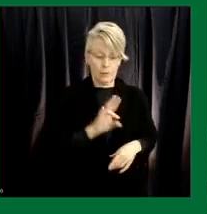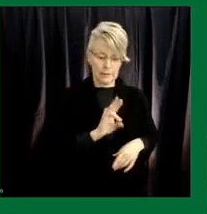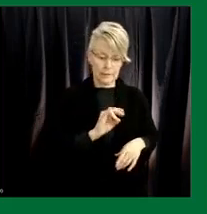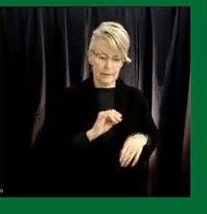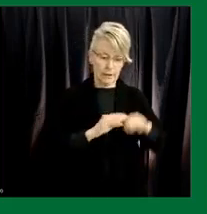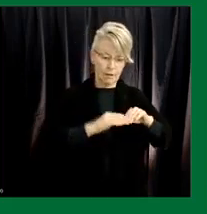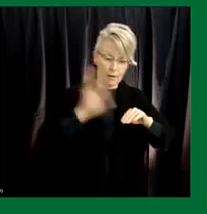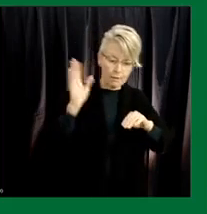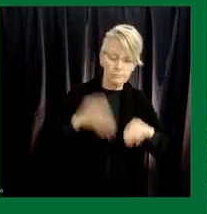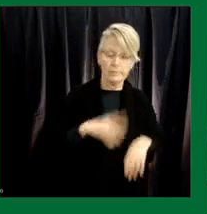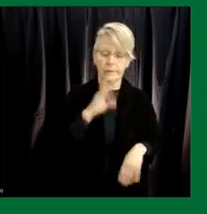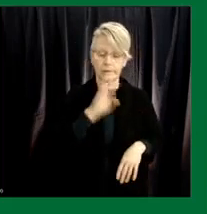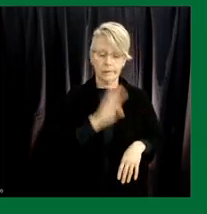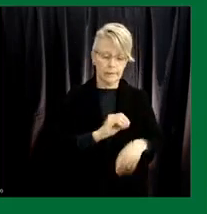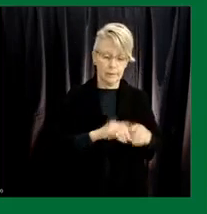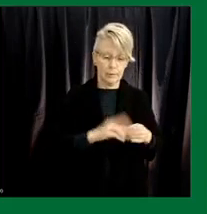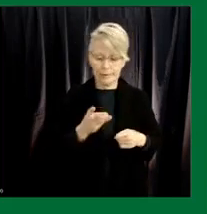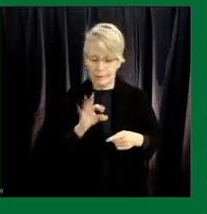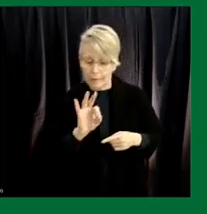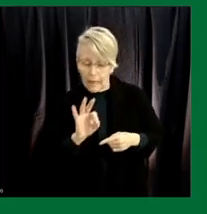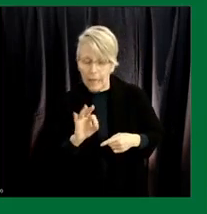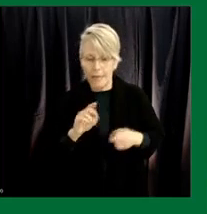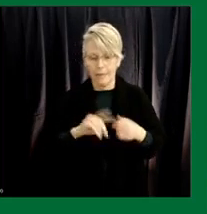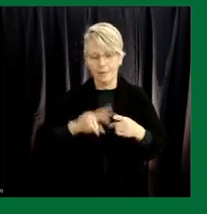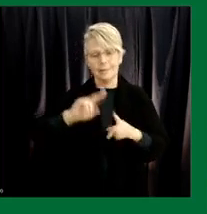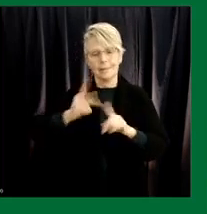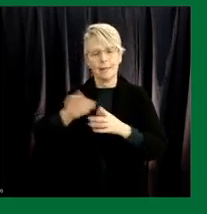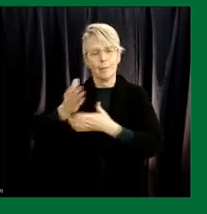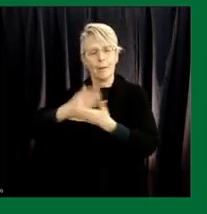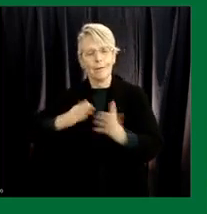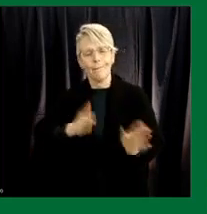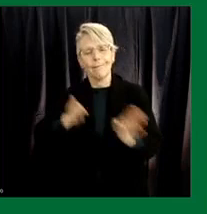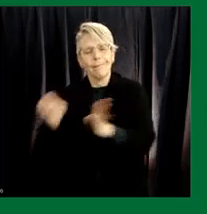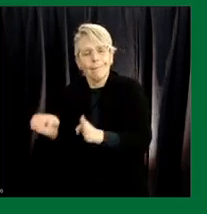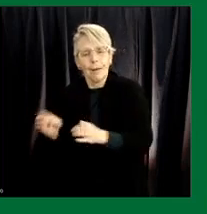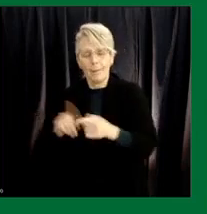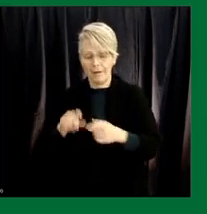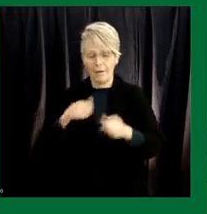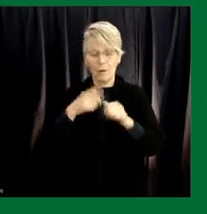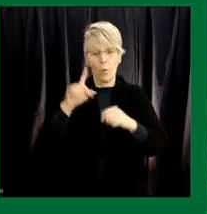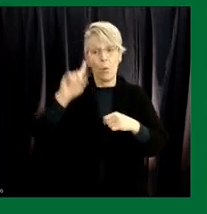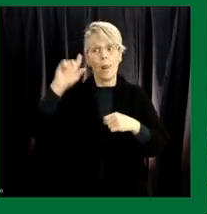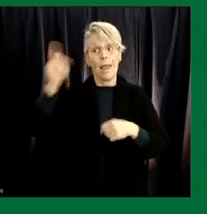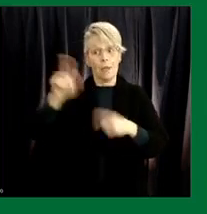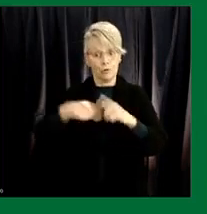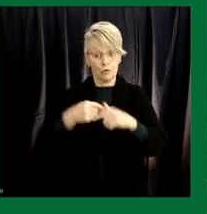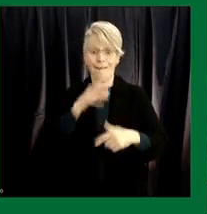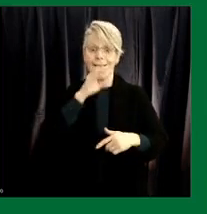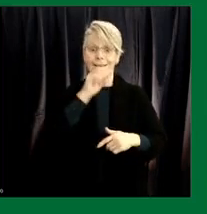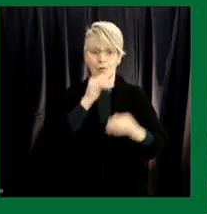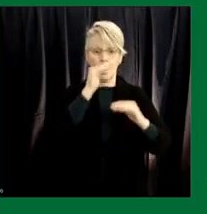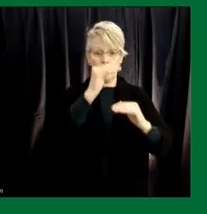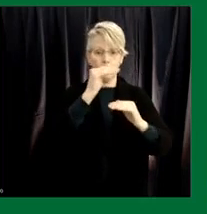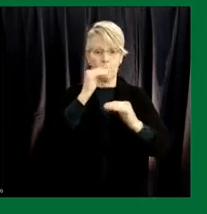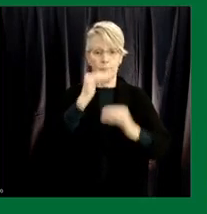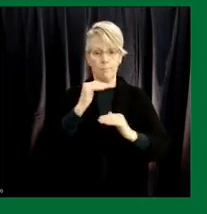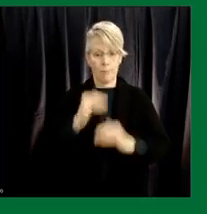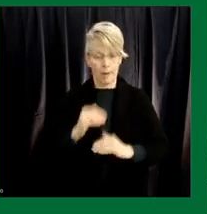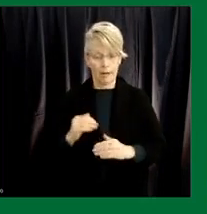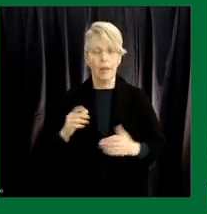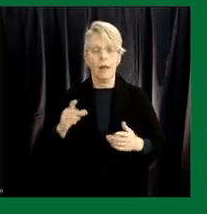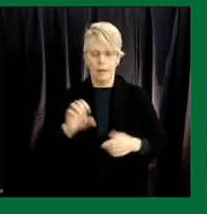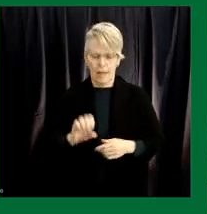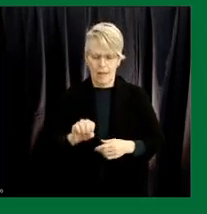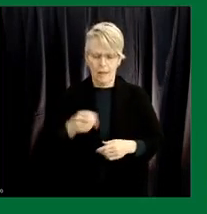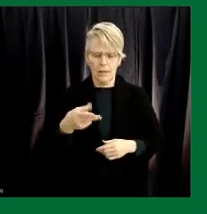old 60 to 69 ultimately in phase two but into those age-based categories we'll have the saskatchewan health authority provide